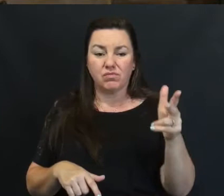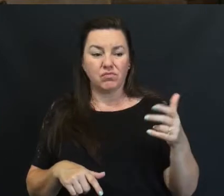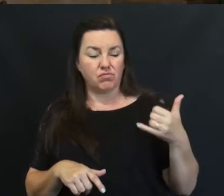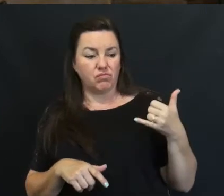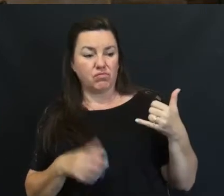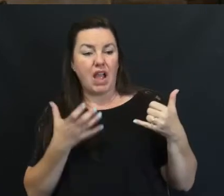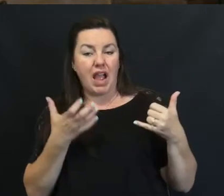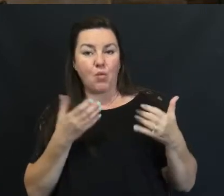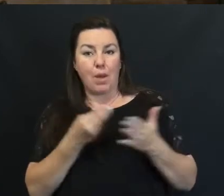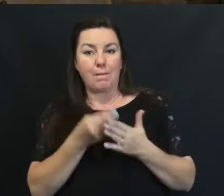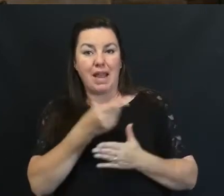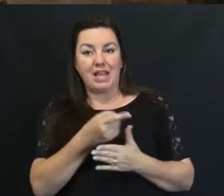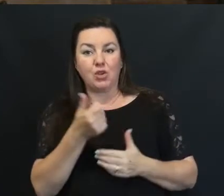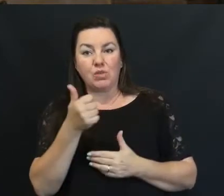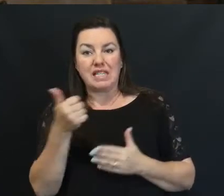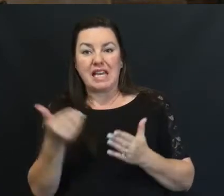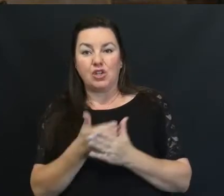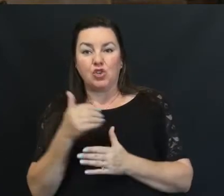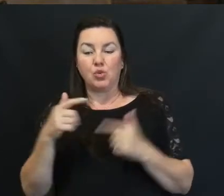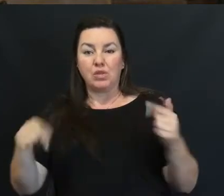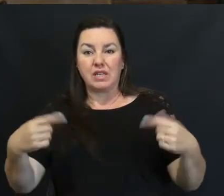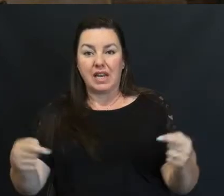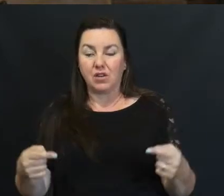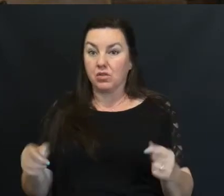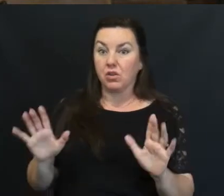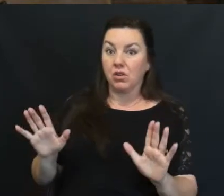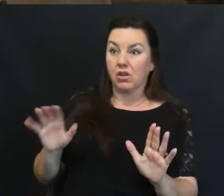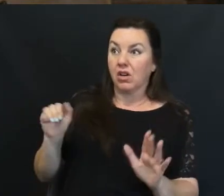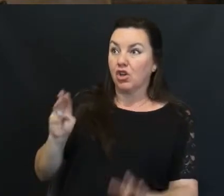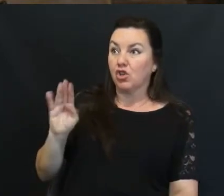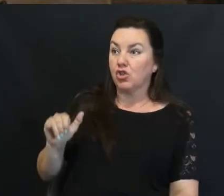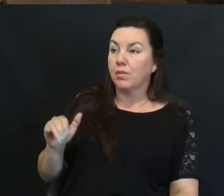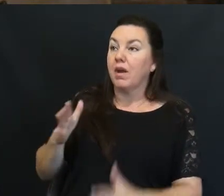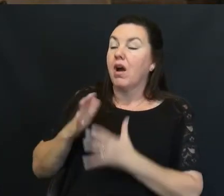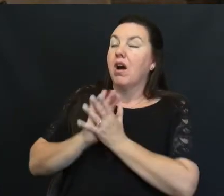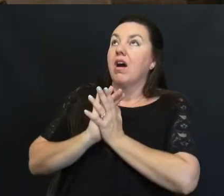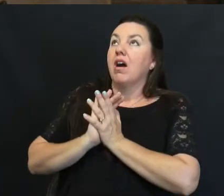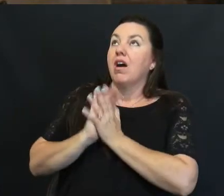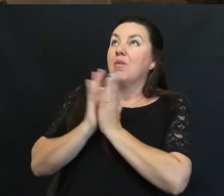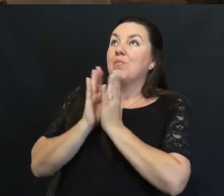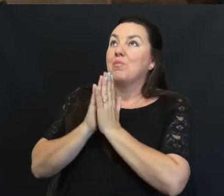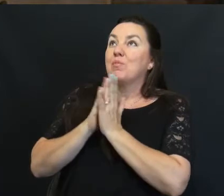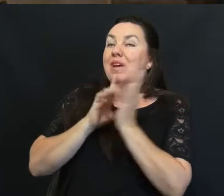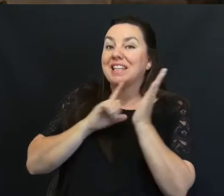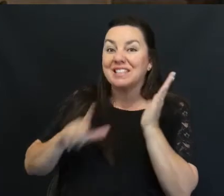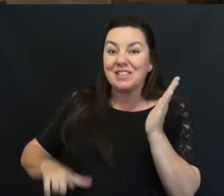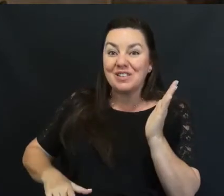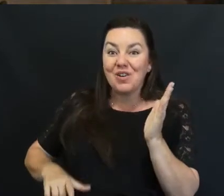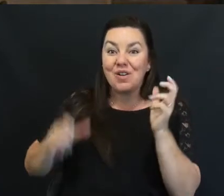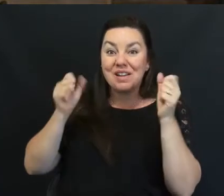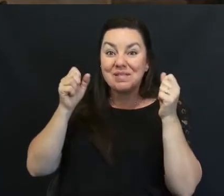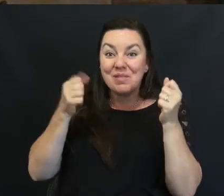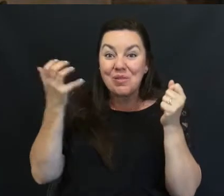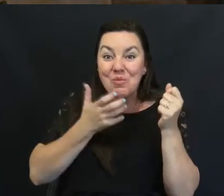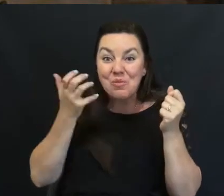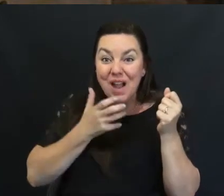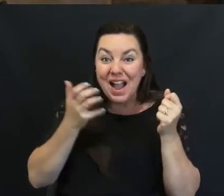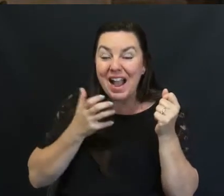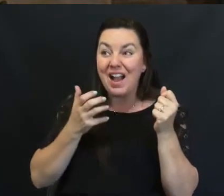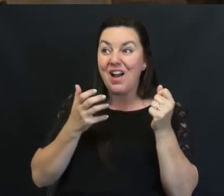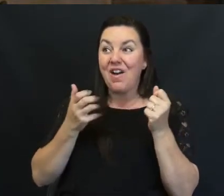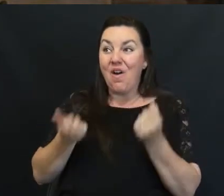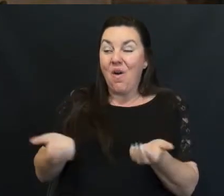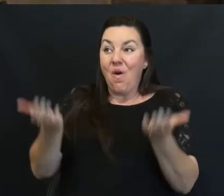wanted to buy him 10 new tires And Jimmy said Praise the Lord That is a miracle He was so